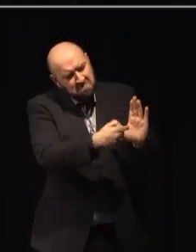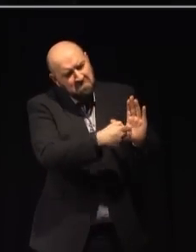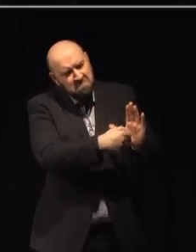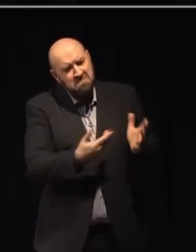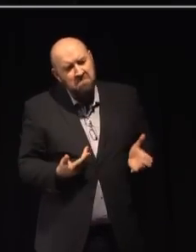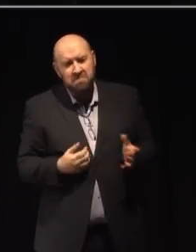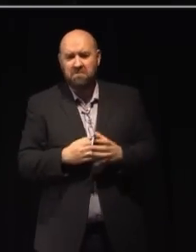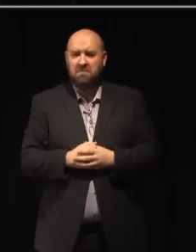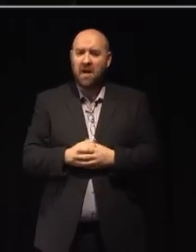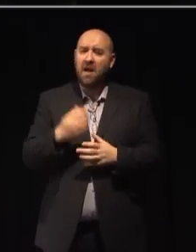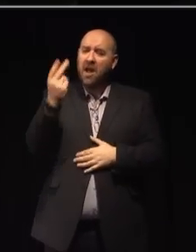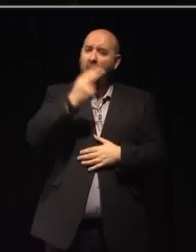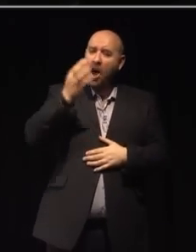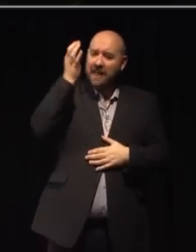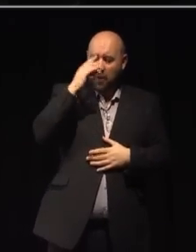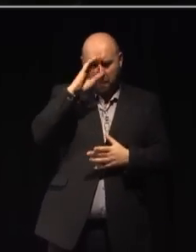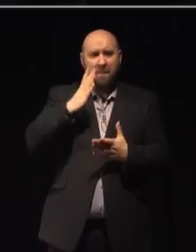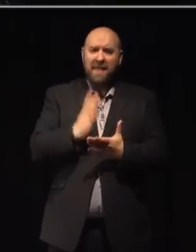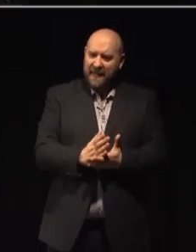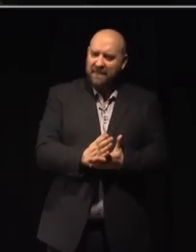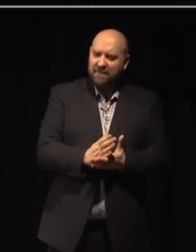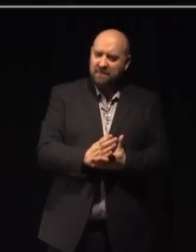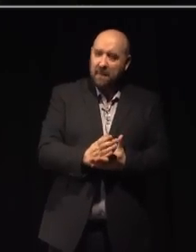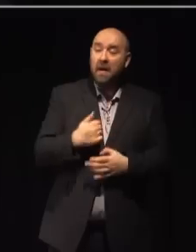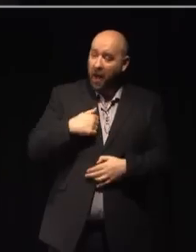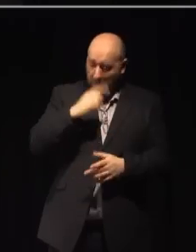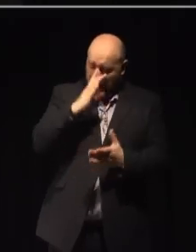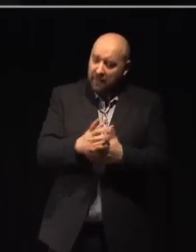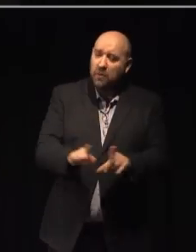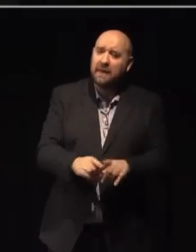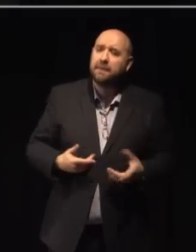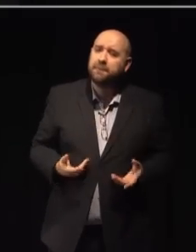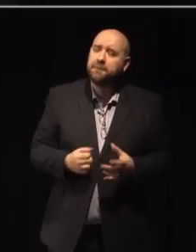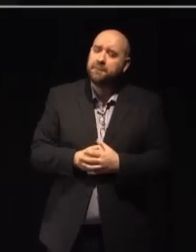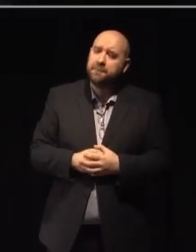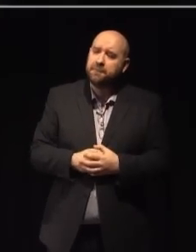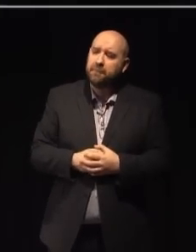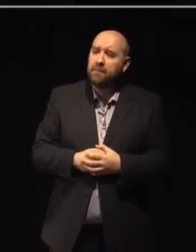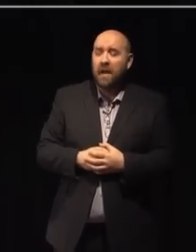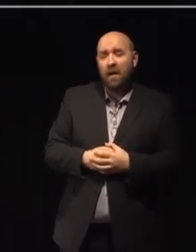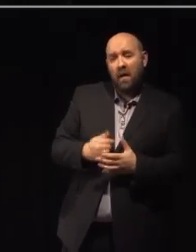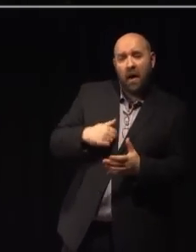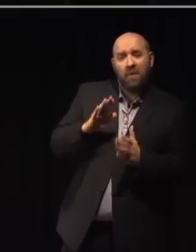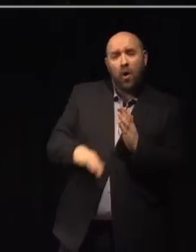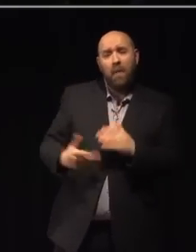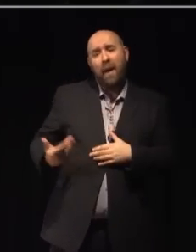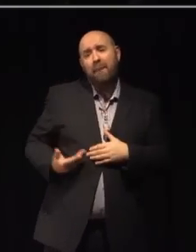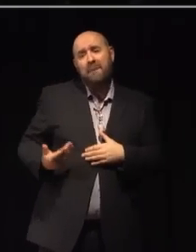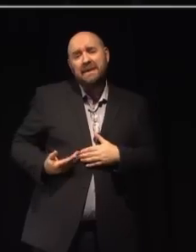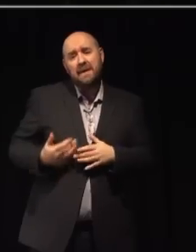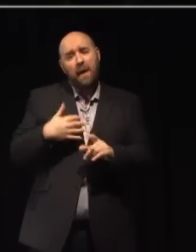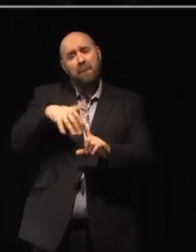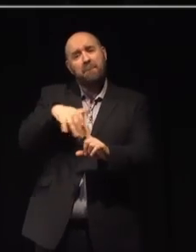It's what the Arts Council believes and it's what I believe. I come from a commercial background with a